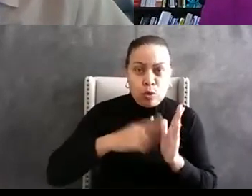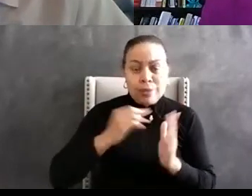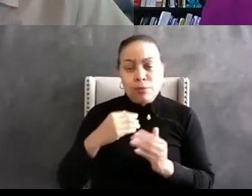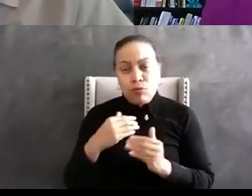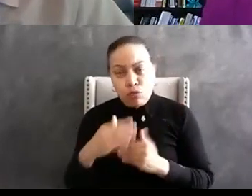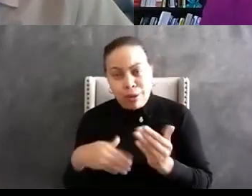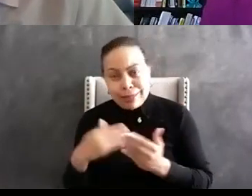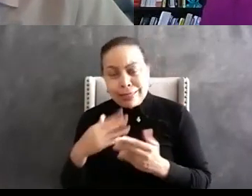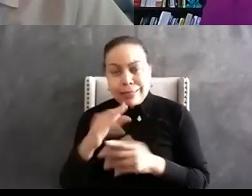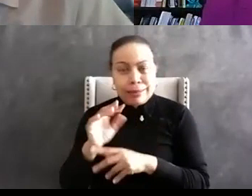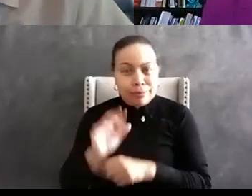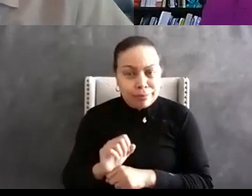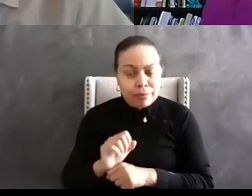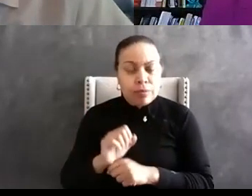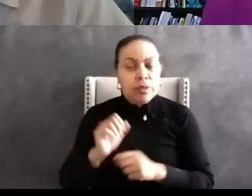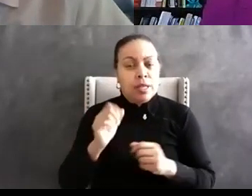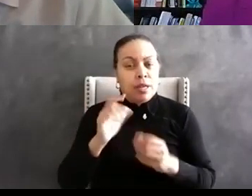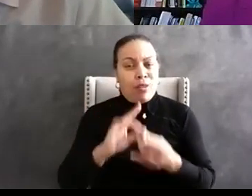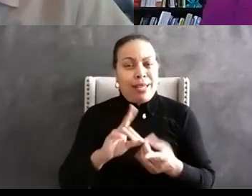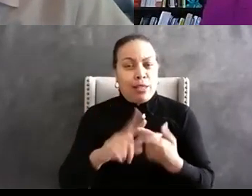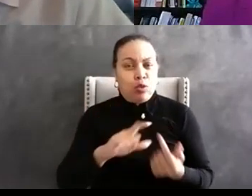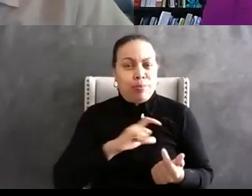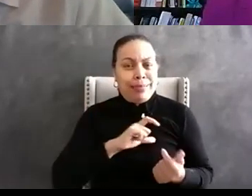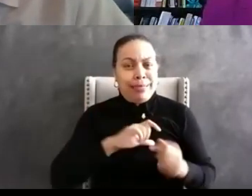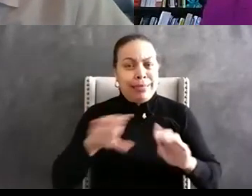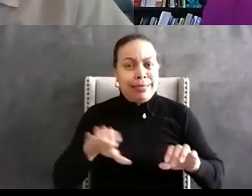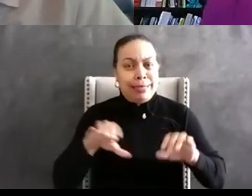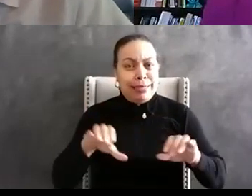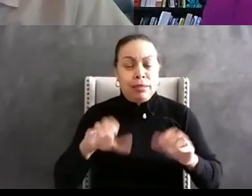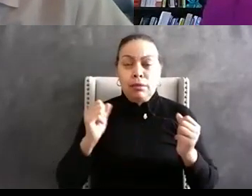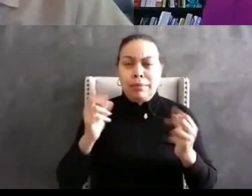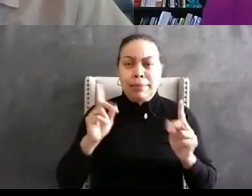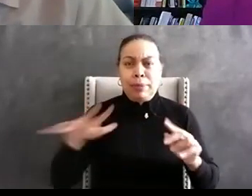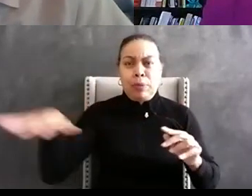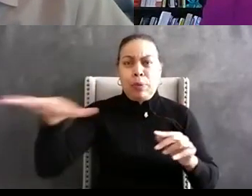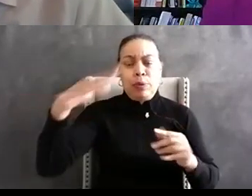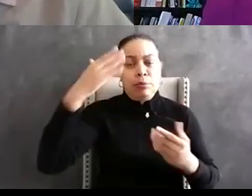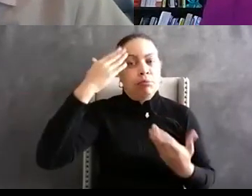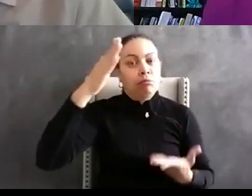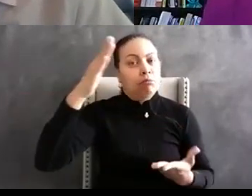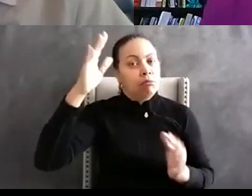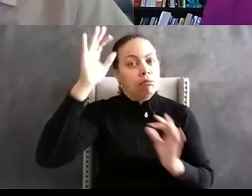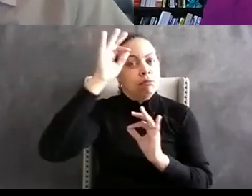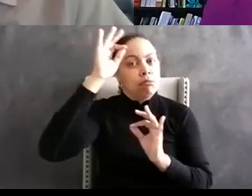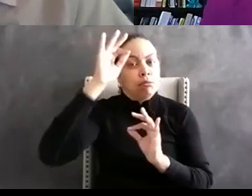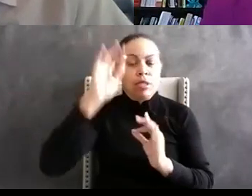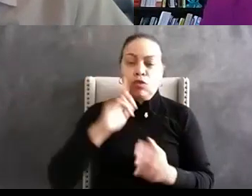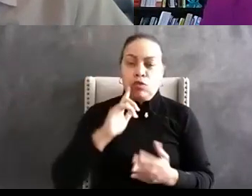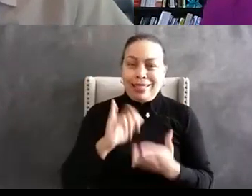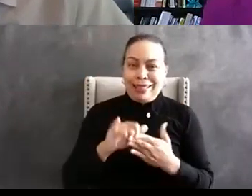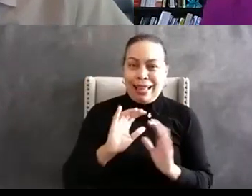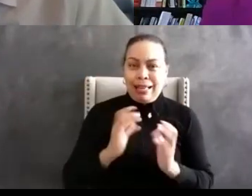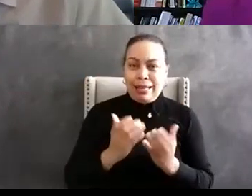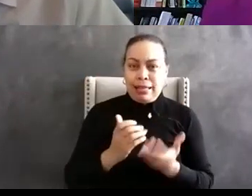procedures associated with policing a lot of people don't have this information and very helpful in building you know foundation for